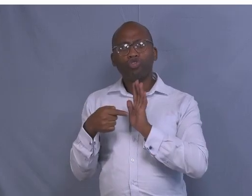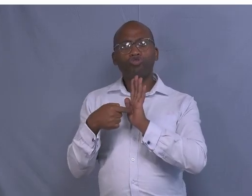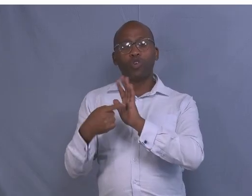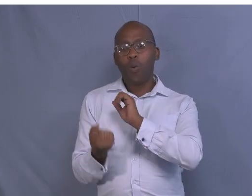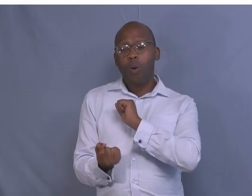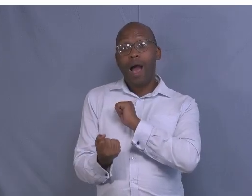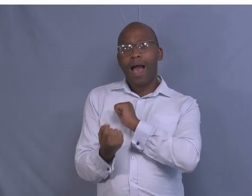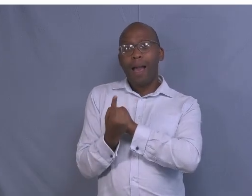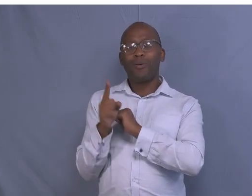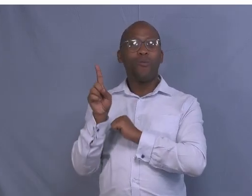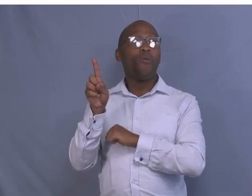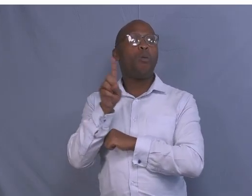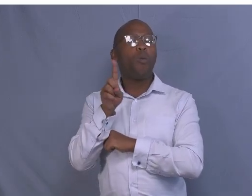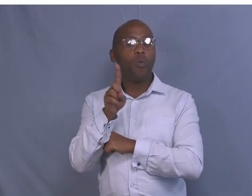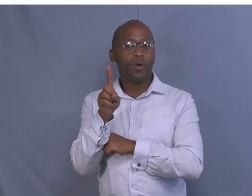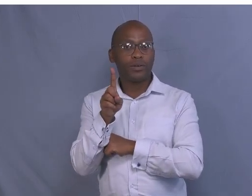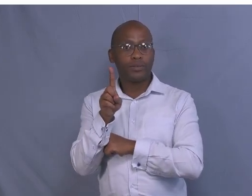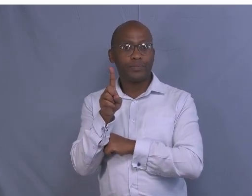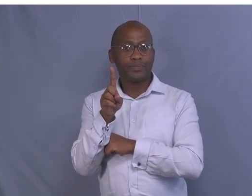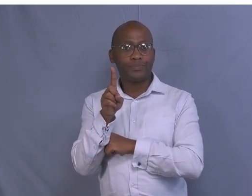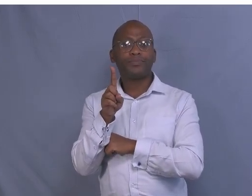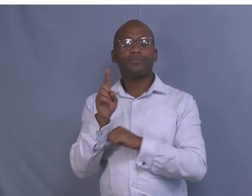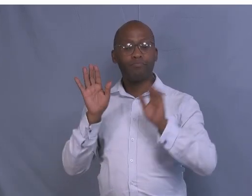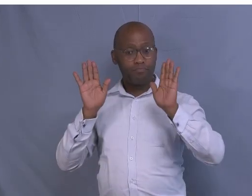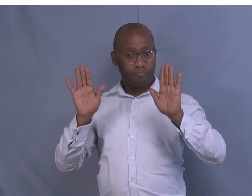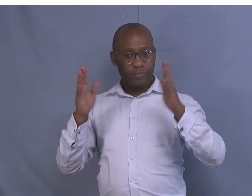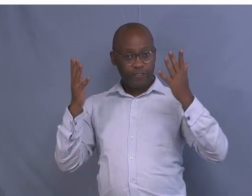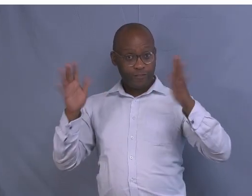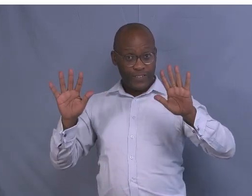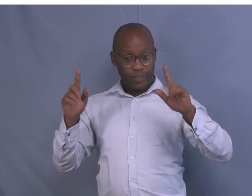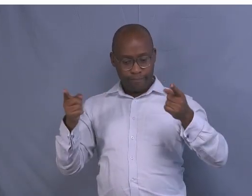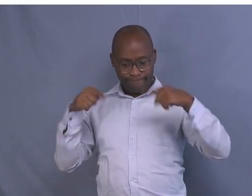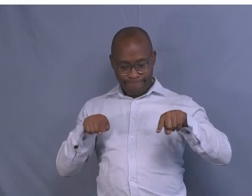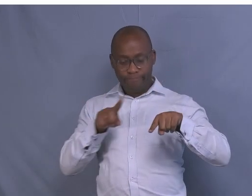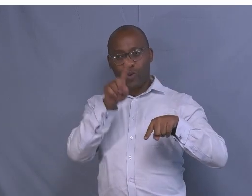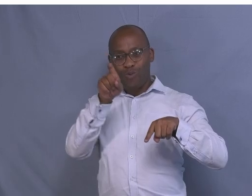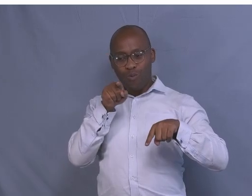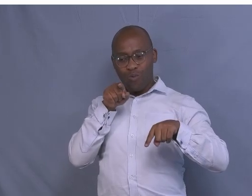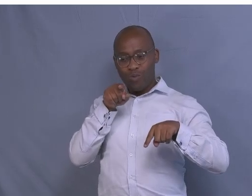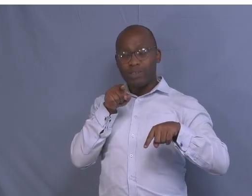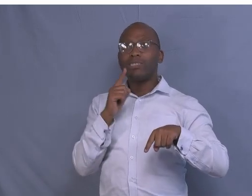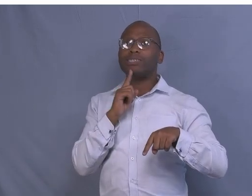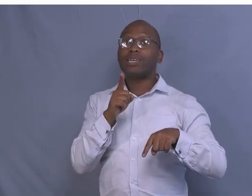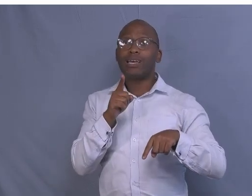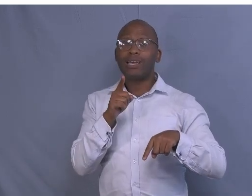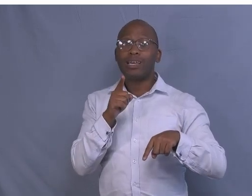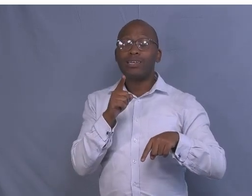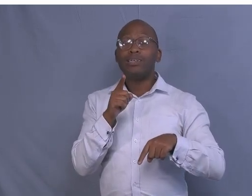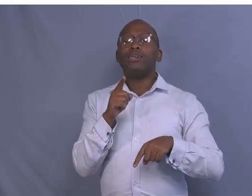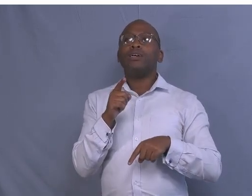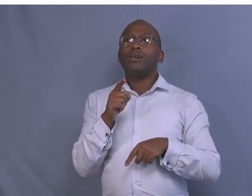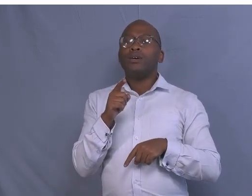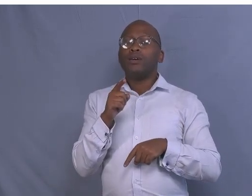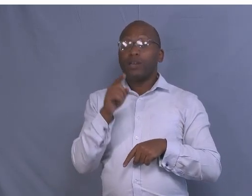to the question to see what exactly is required. It says, briefly discuss. I said to you, it's very